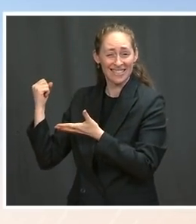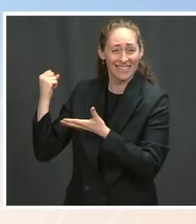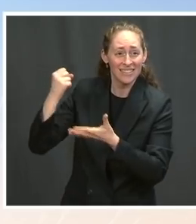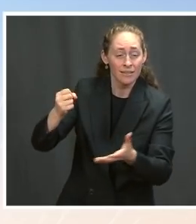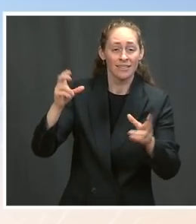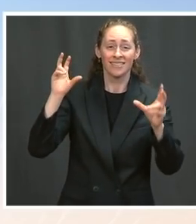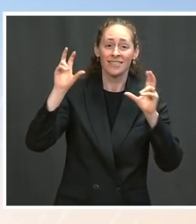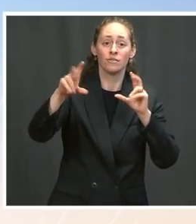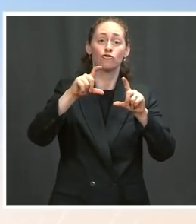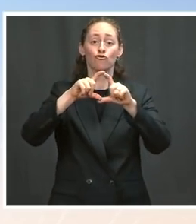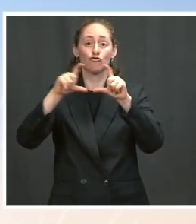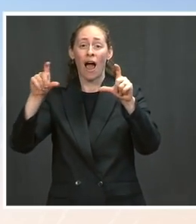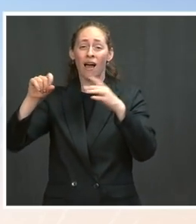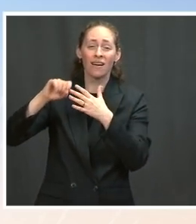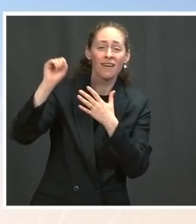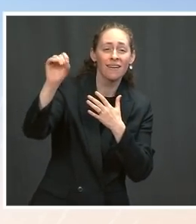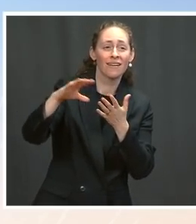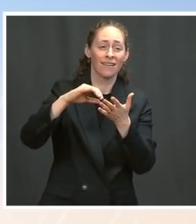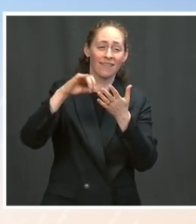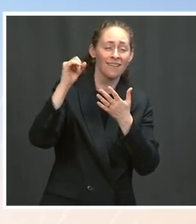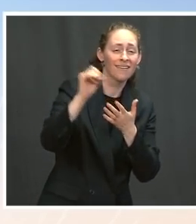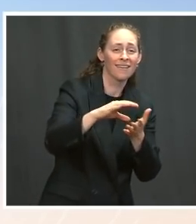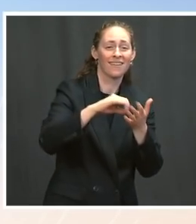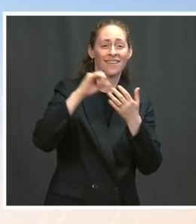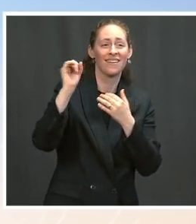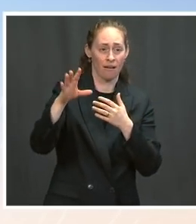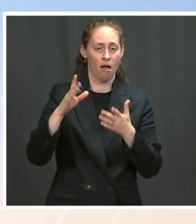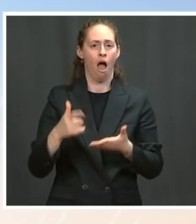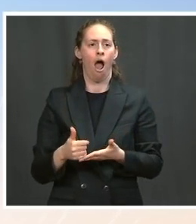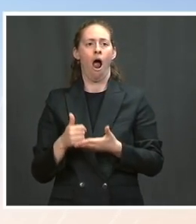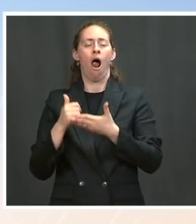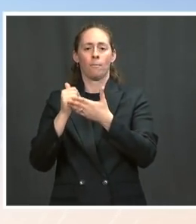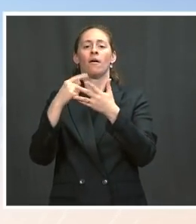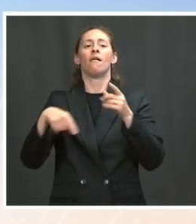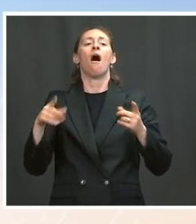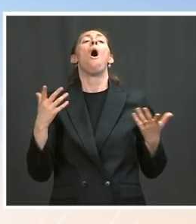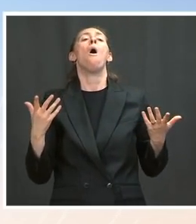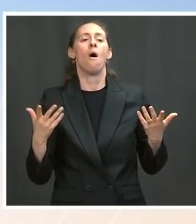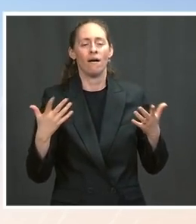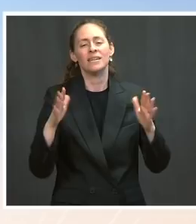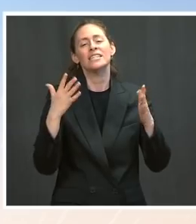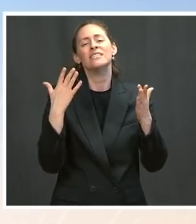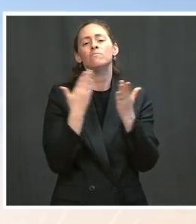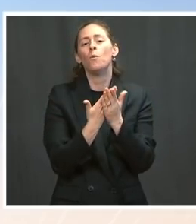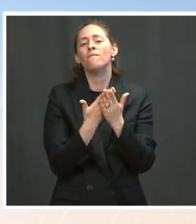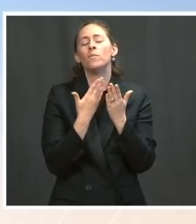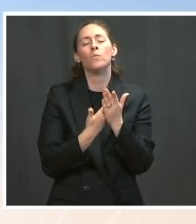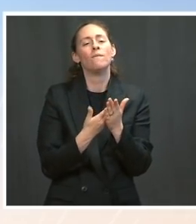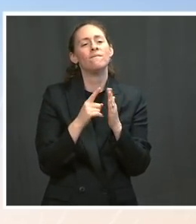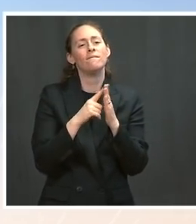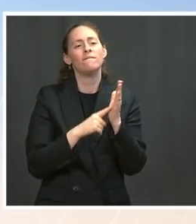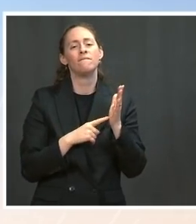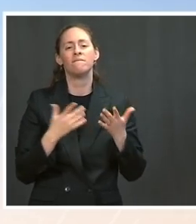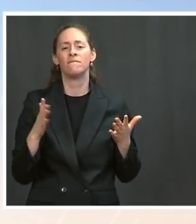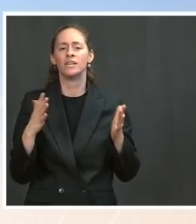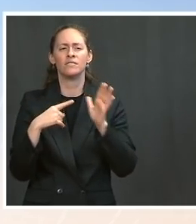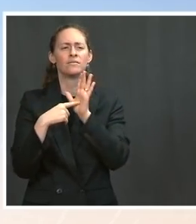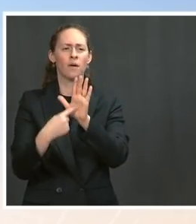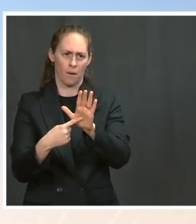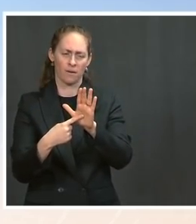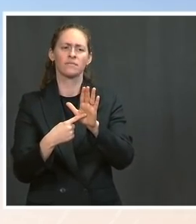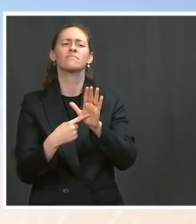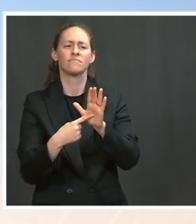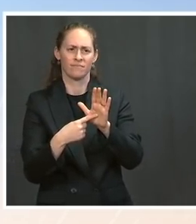and the stimulus has helped put people back to work. We also know we're continuing to make progress. And